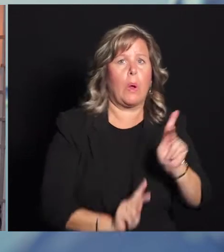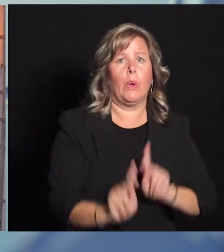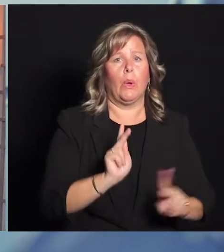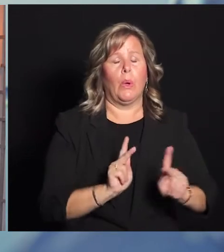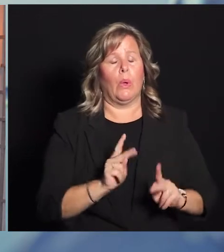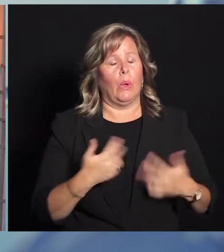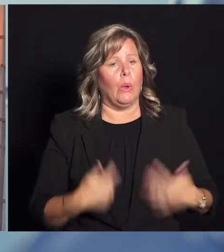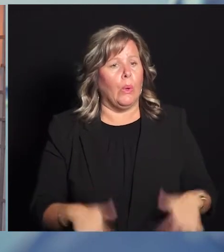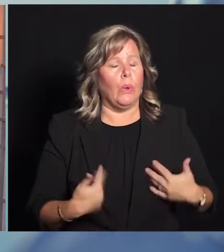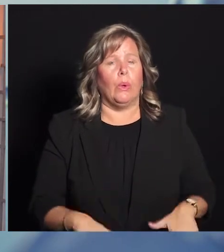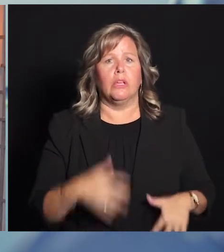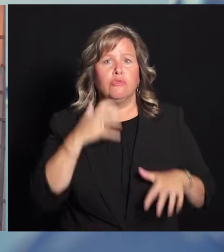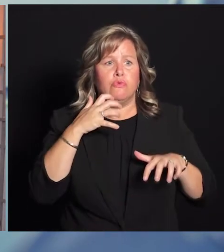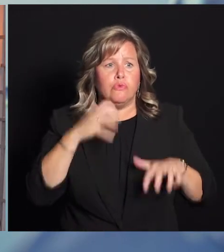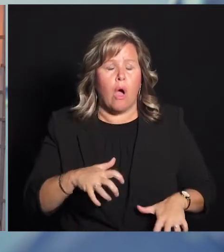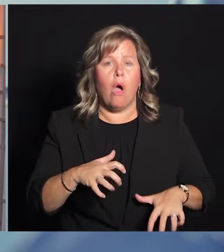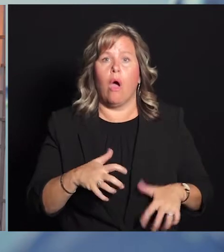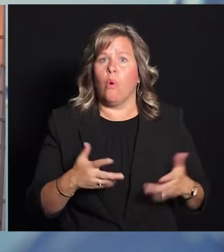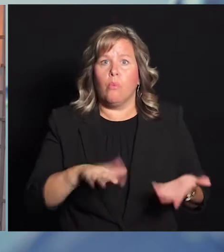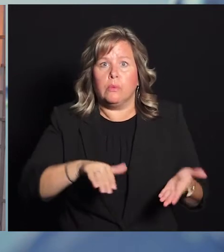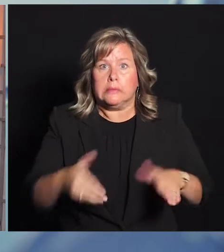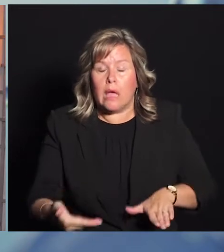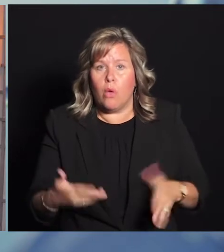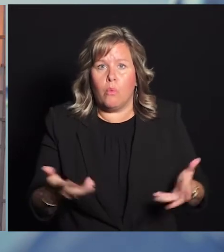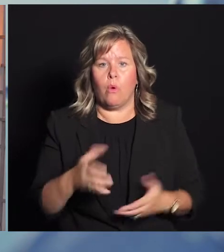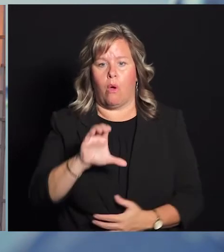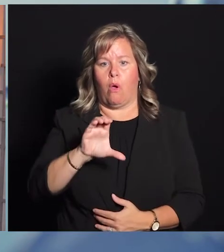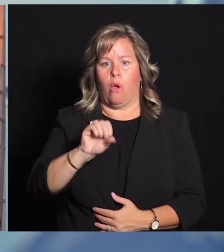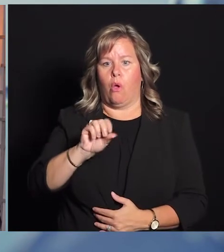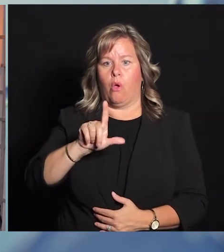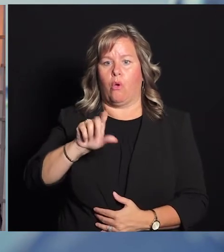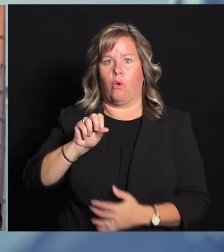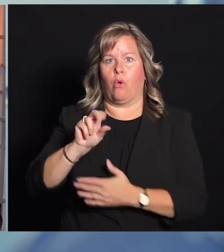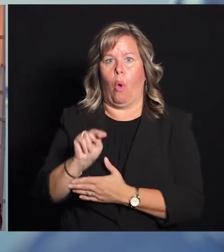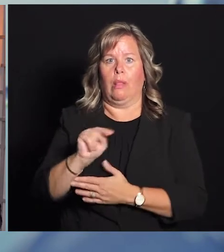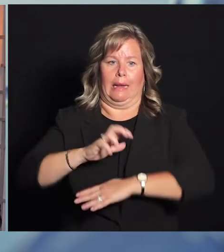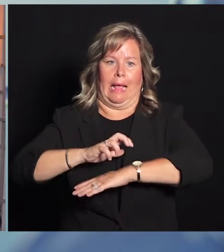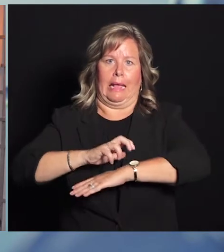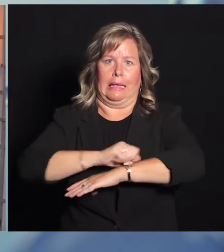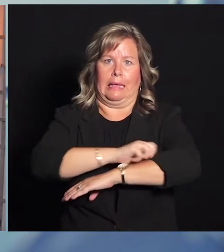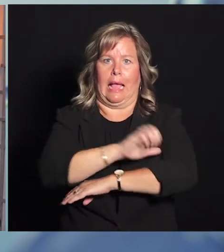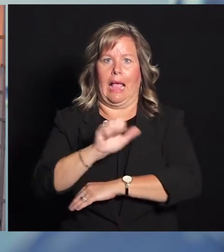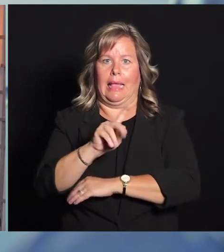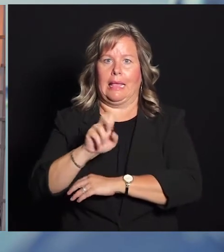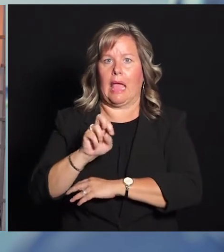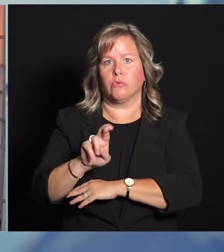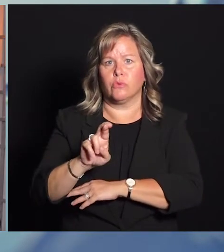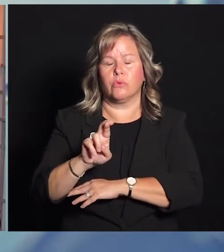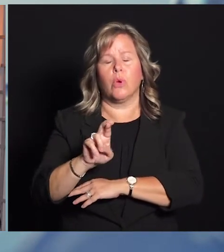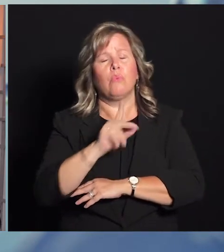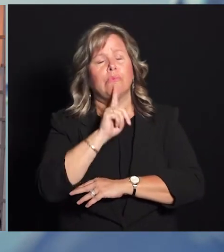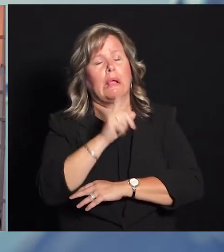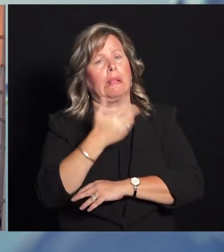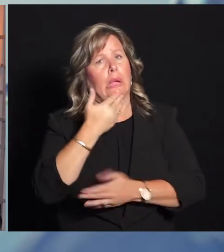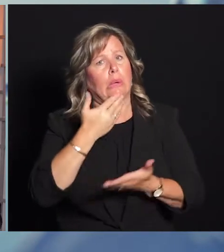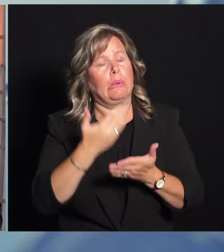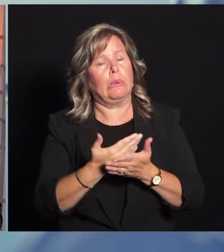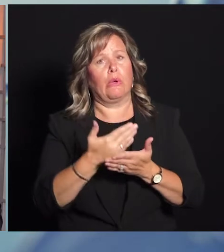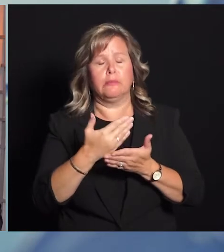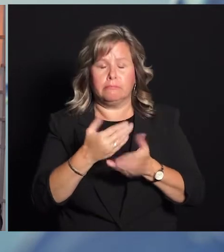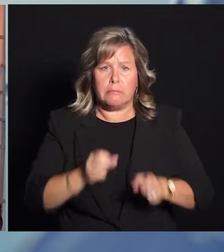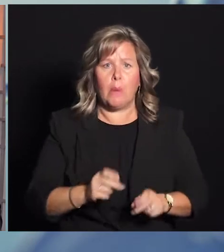And it was really shocking to many people that he died of colon cancer. And so I think this is a good opportunity